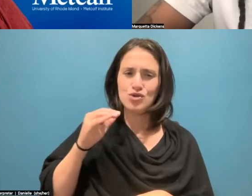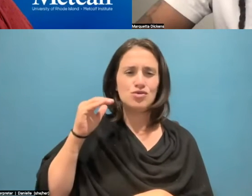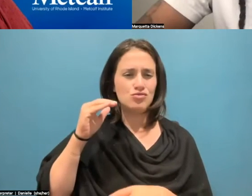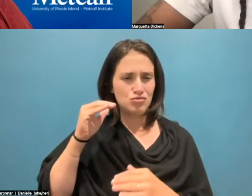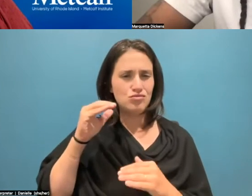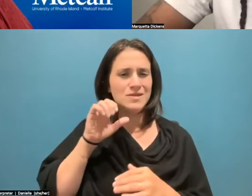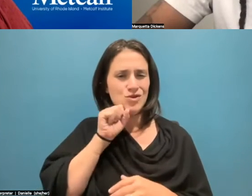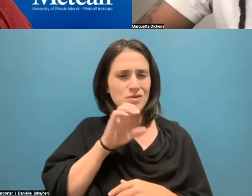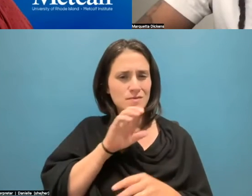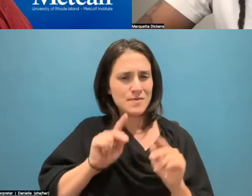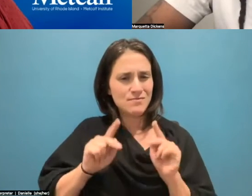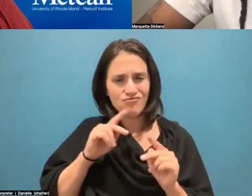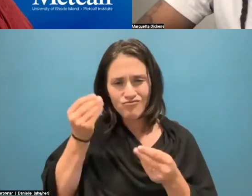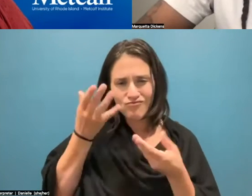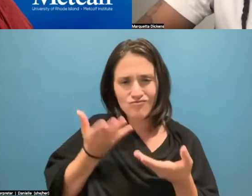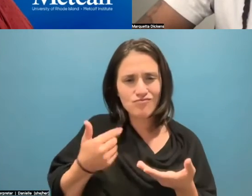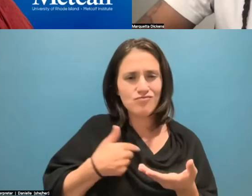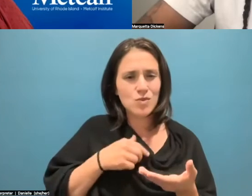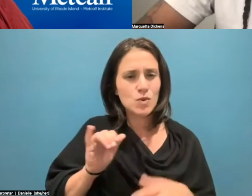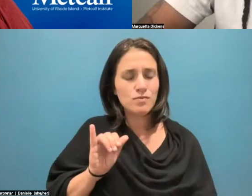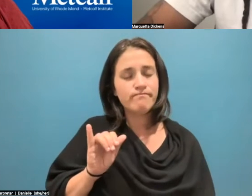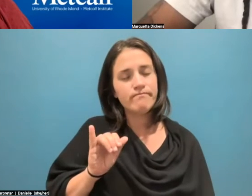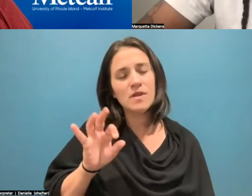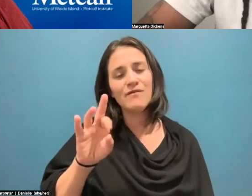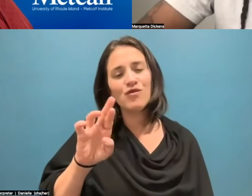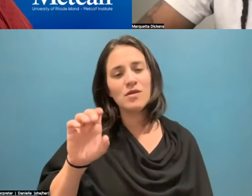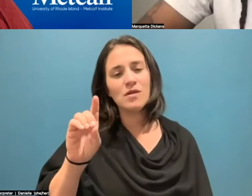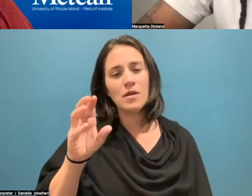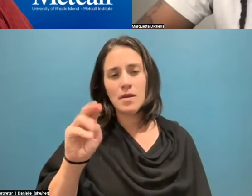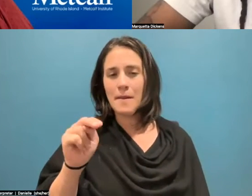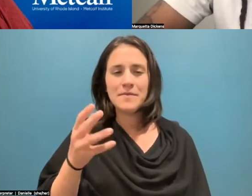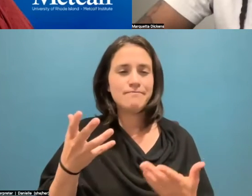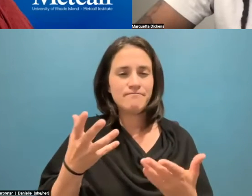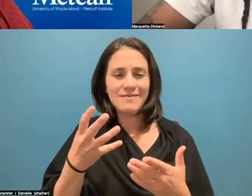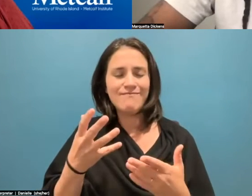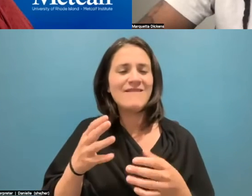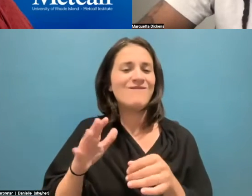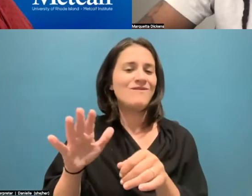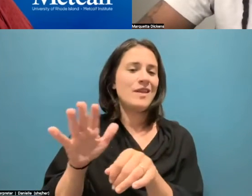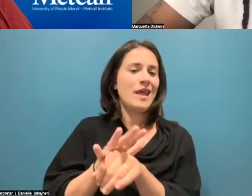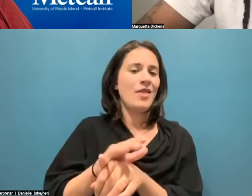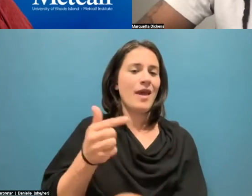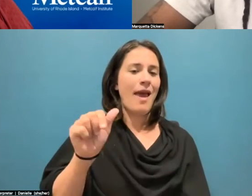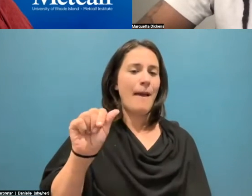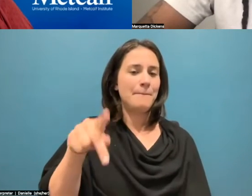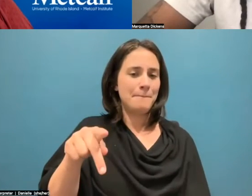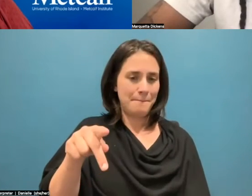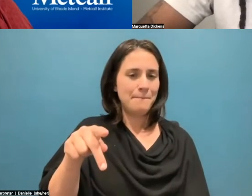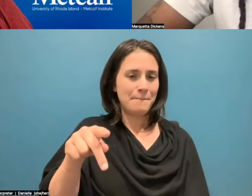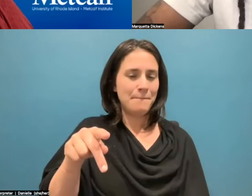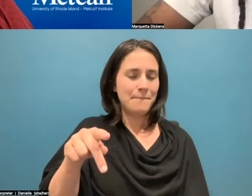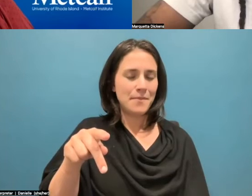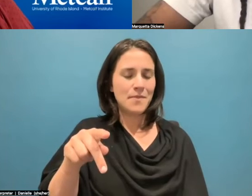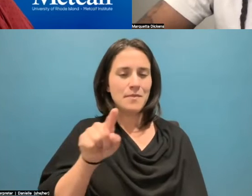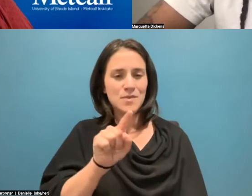position to be in that gap for our community, whereas an outside organization just would have the intel and understand the cultural